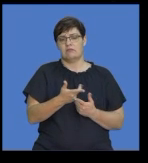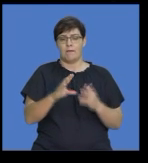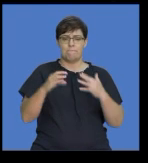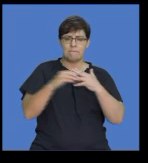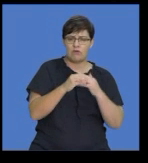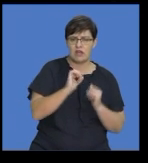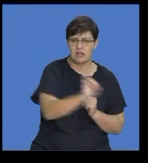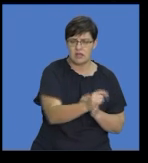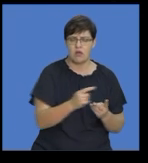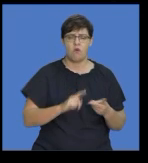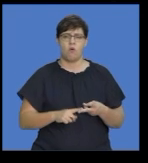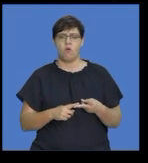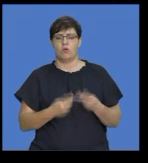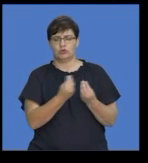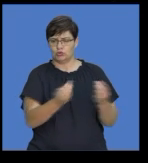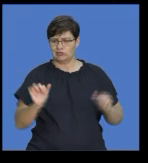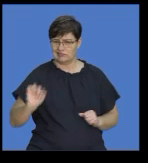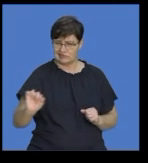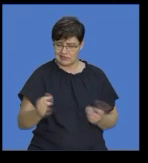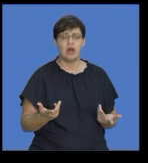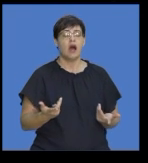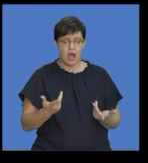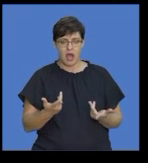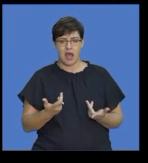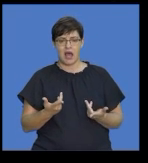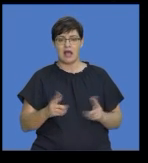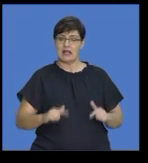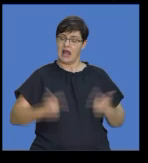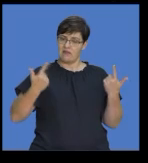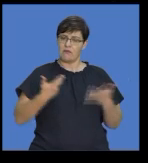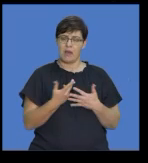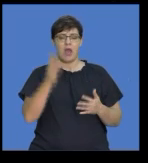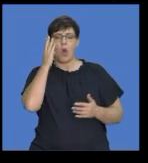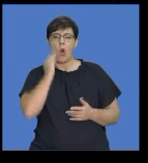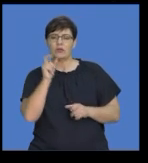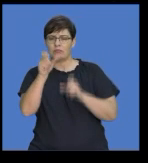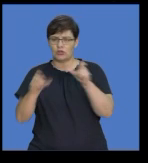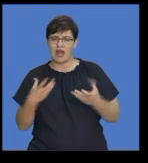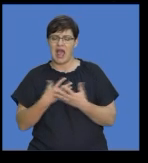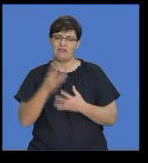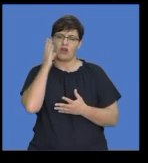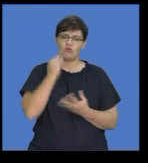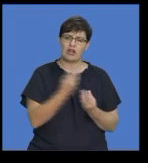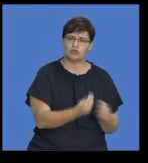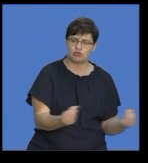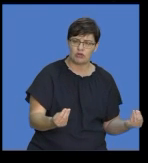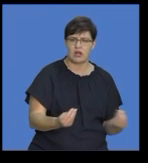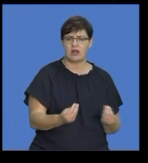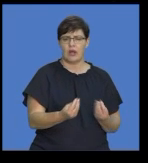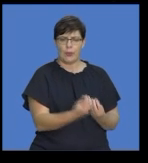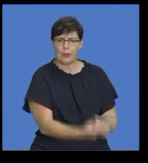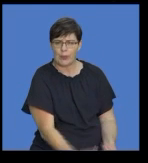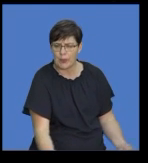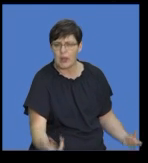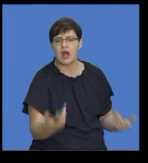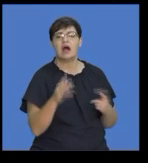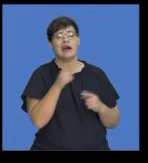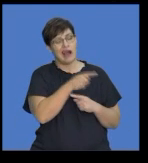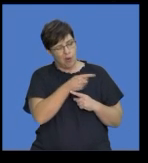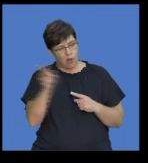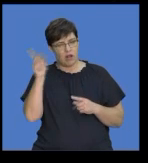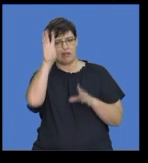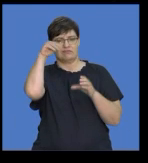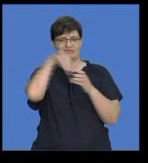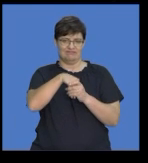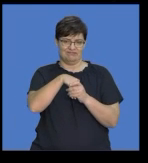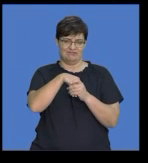and any other survivors. So, maybe it was an elderly person who had grandchildren and great-grandchildren. So, obviously, that would also